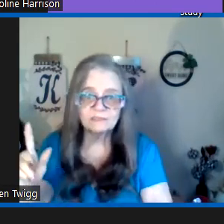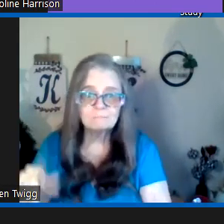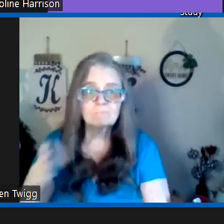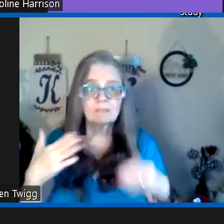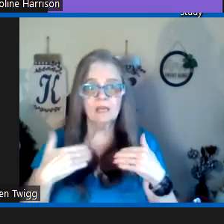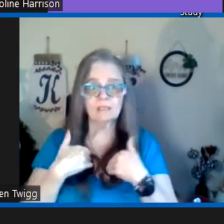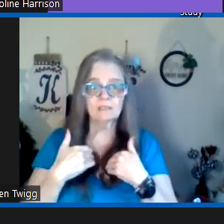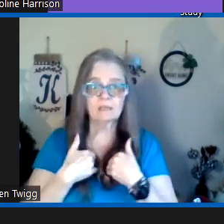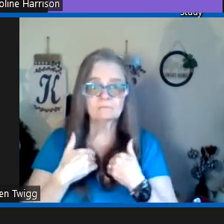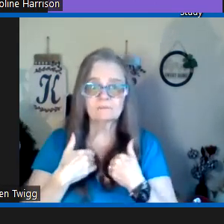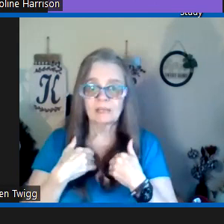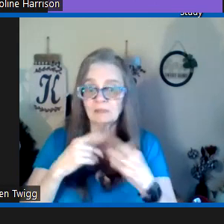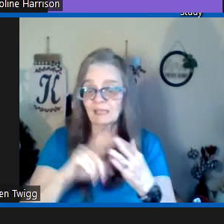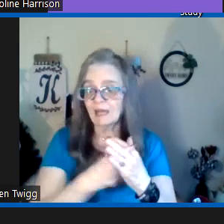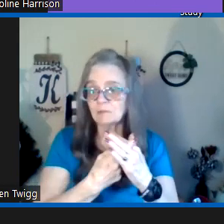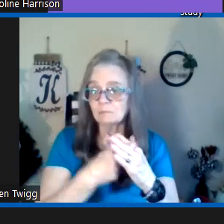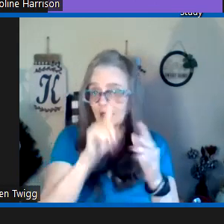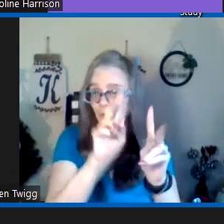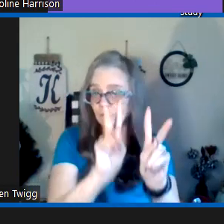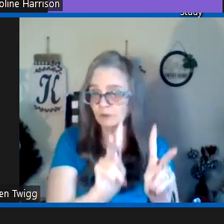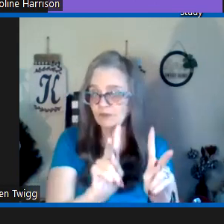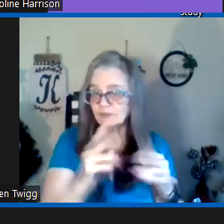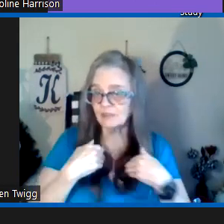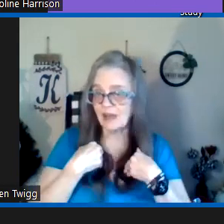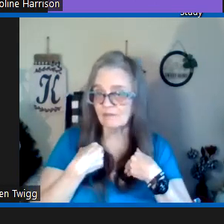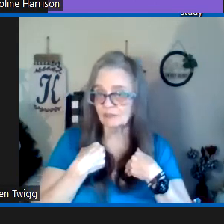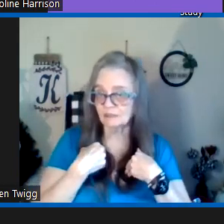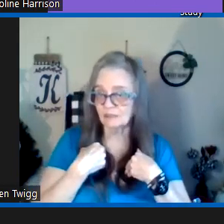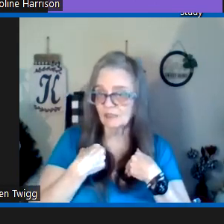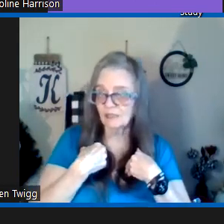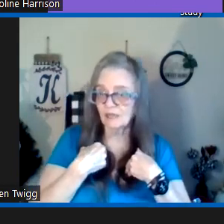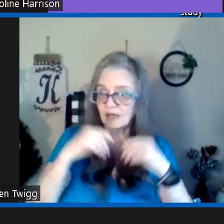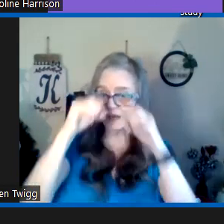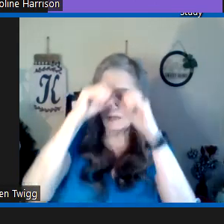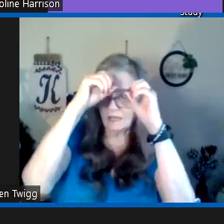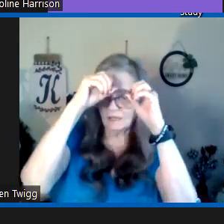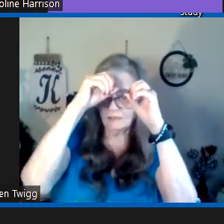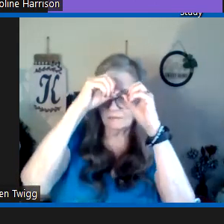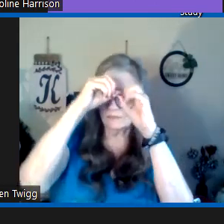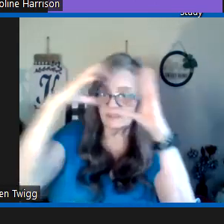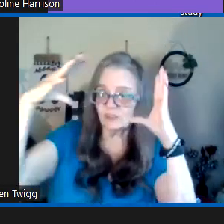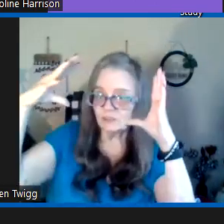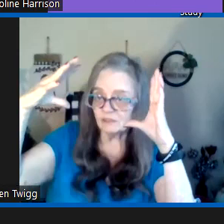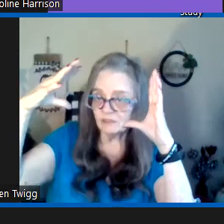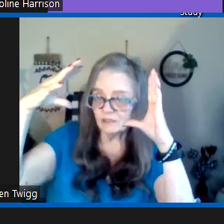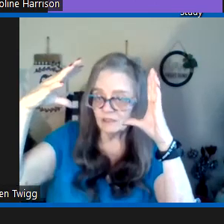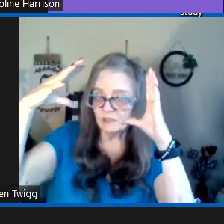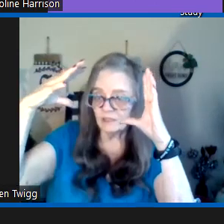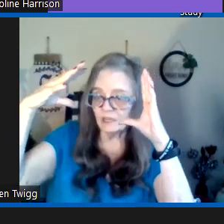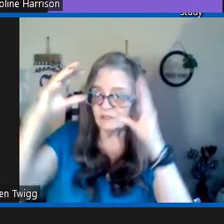ones and um they began by one person having a vision